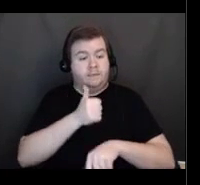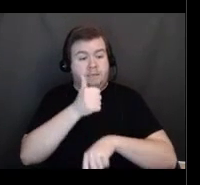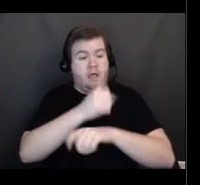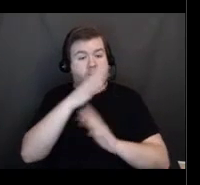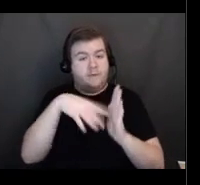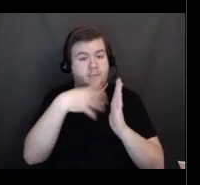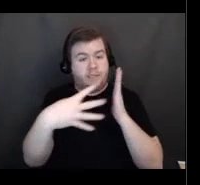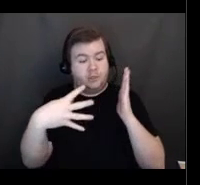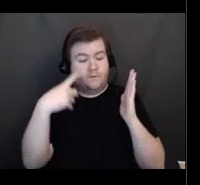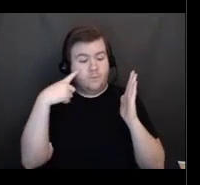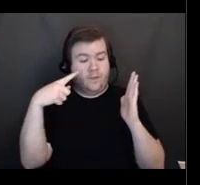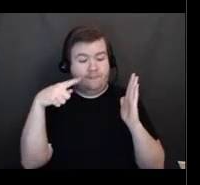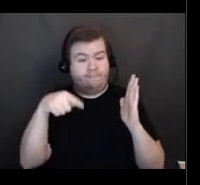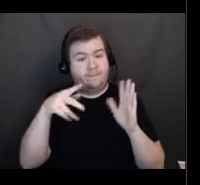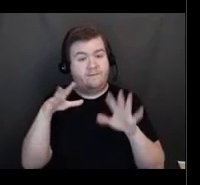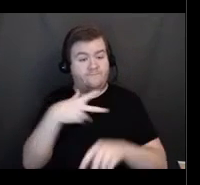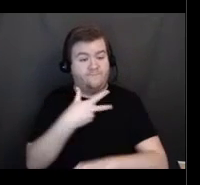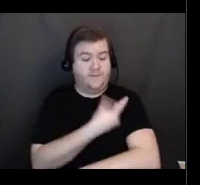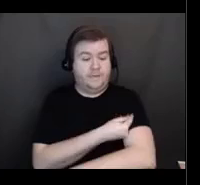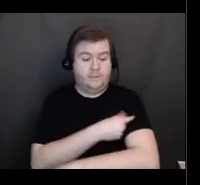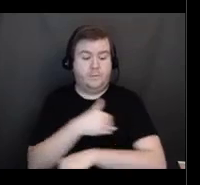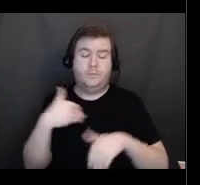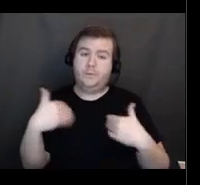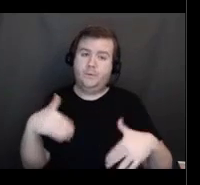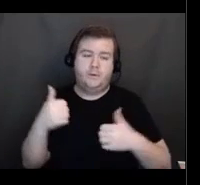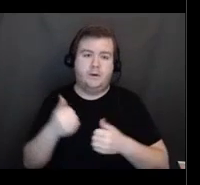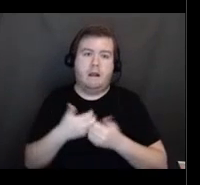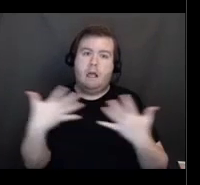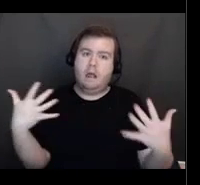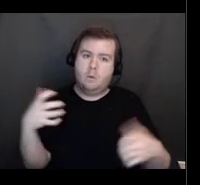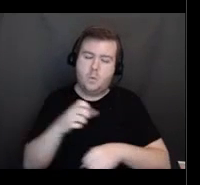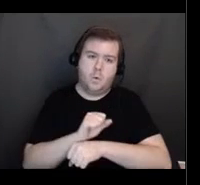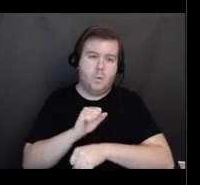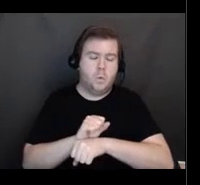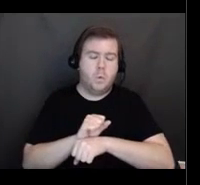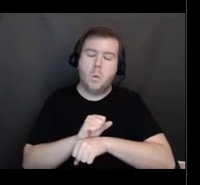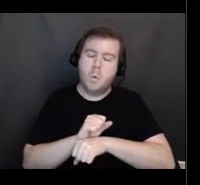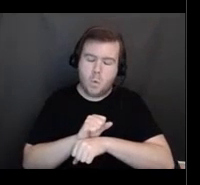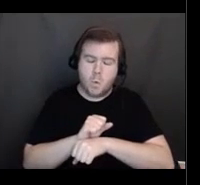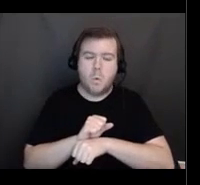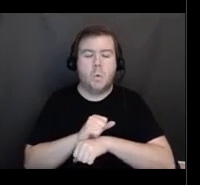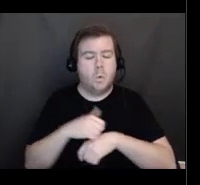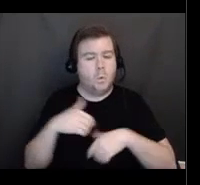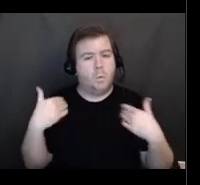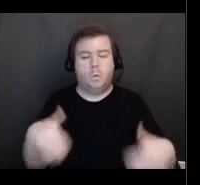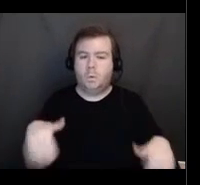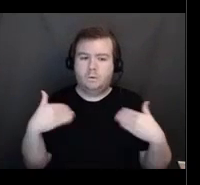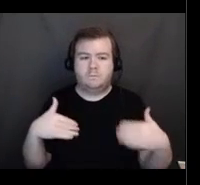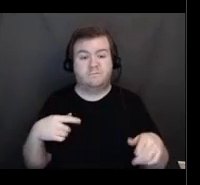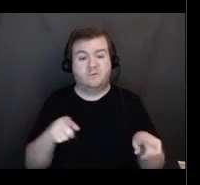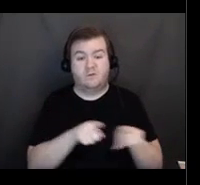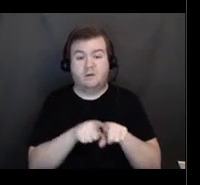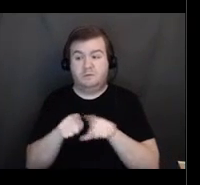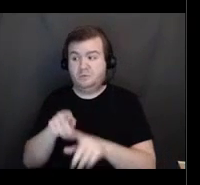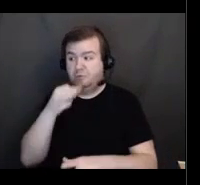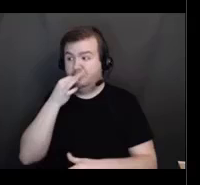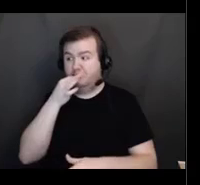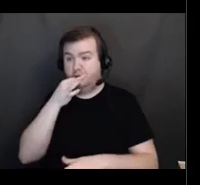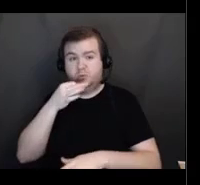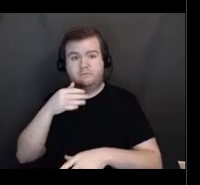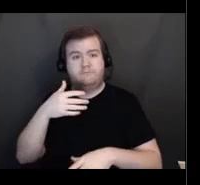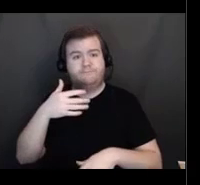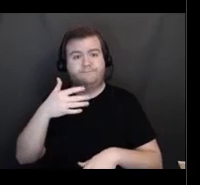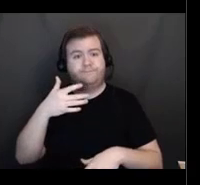vaccines. And, you know, we have our 45 plus coming on